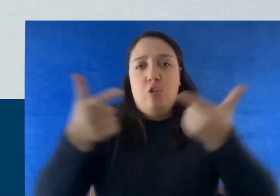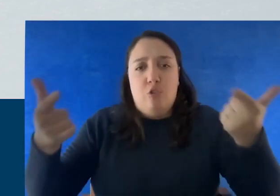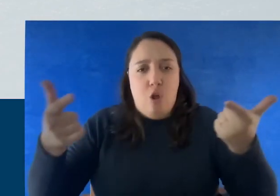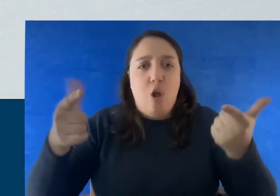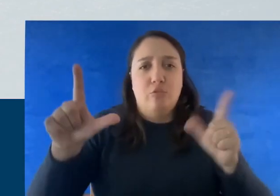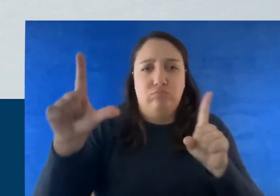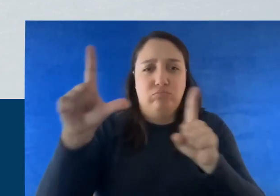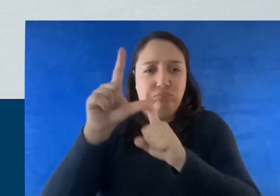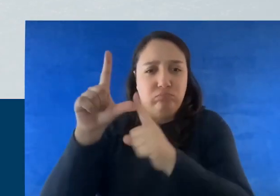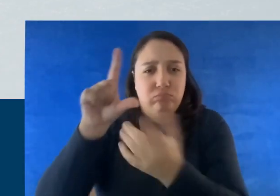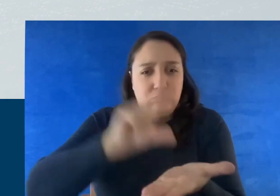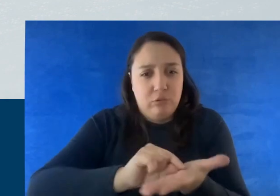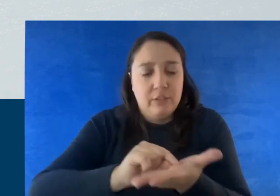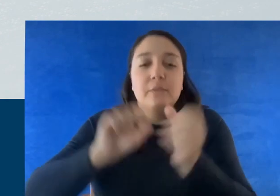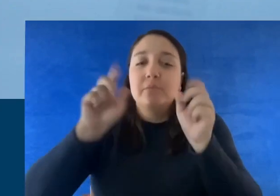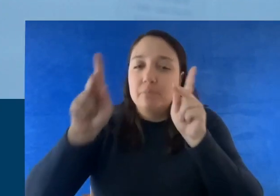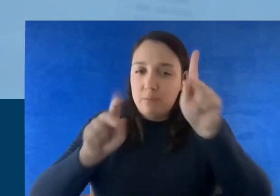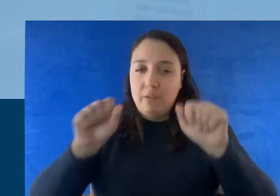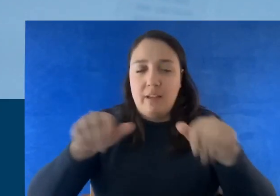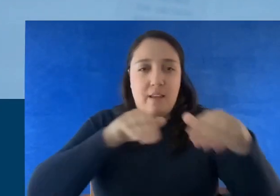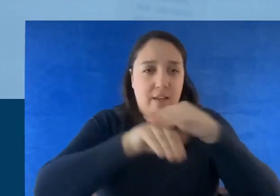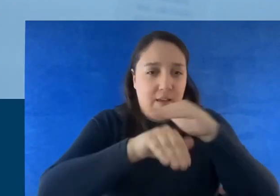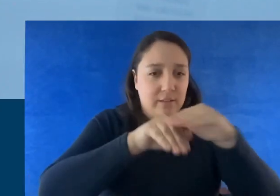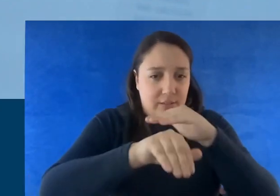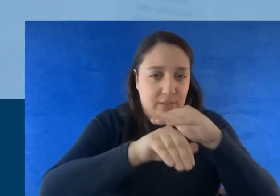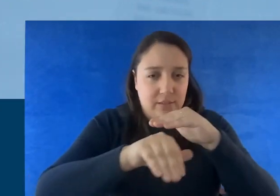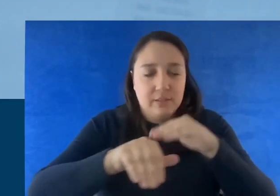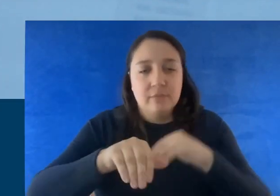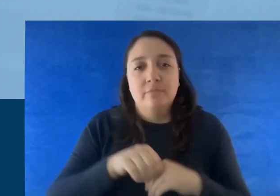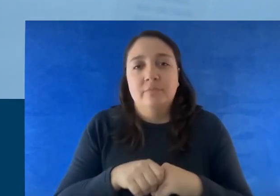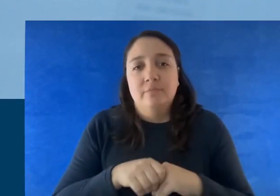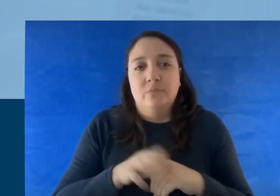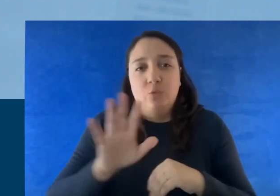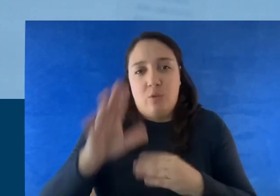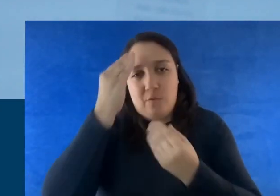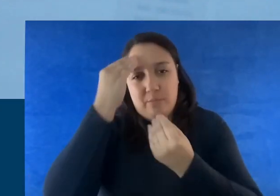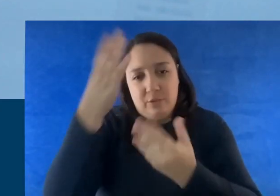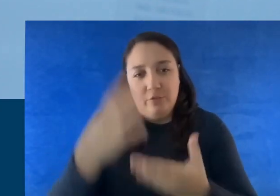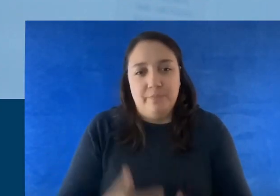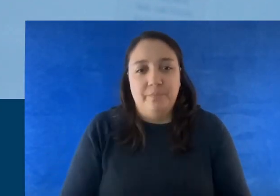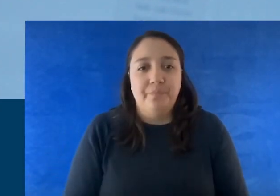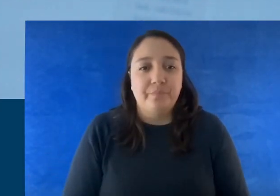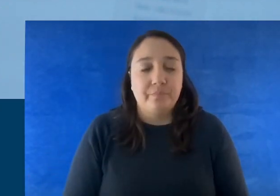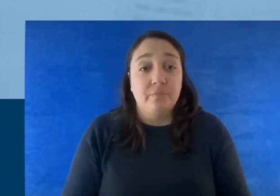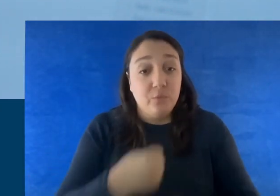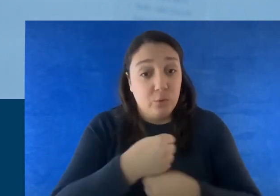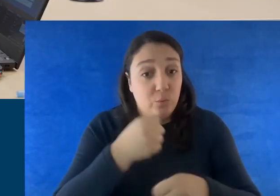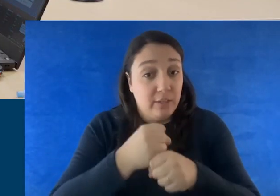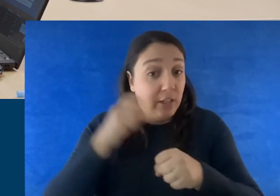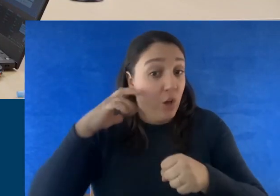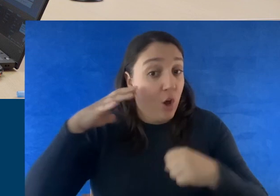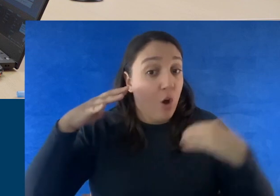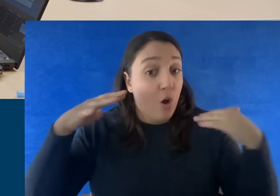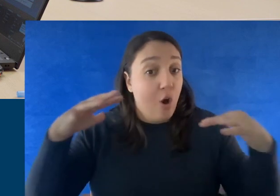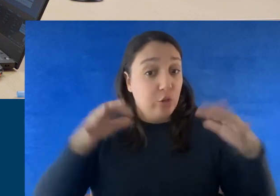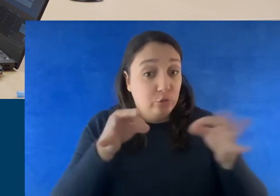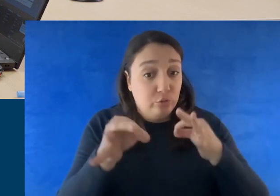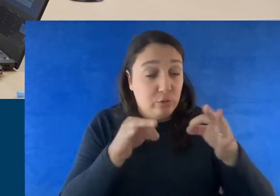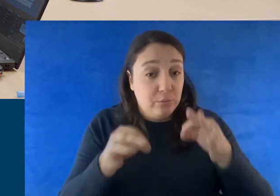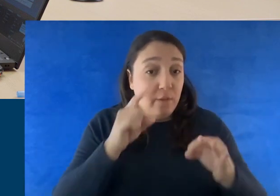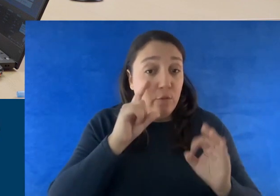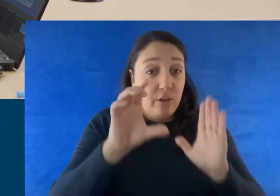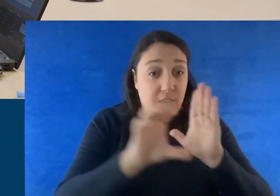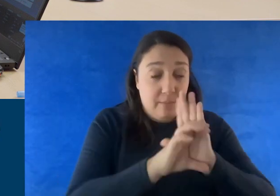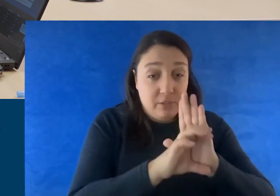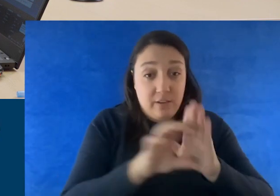people to access and understand information. A website auto-reads. Creating audio descriptions for images and